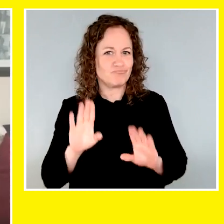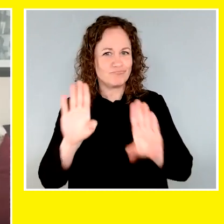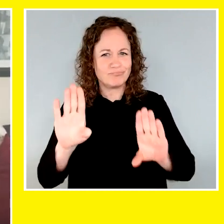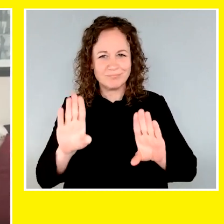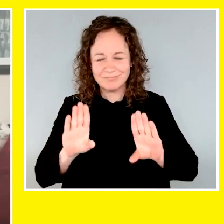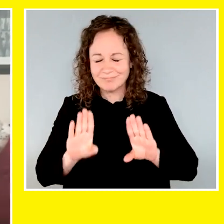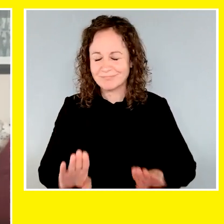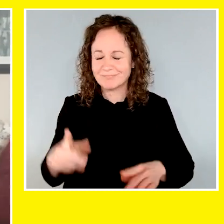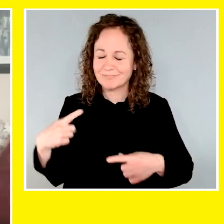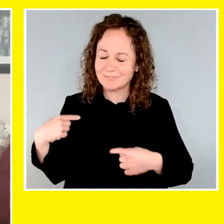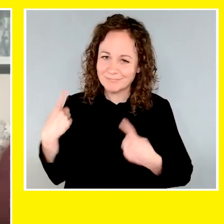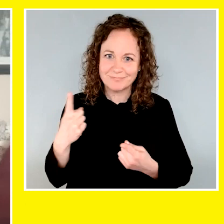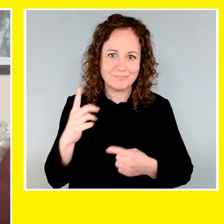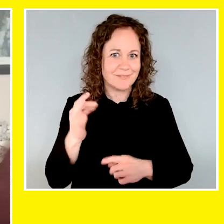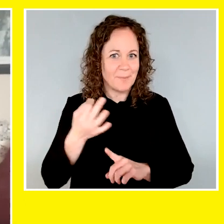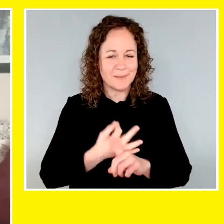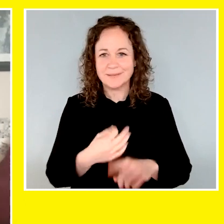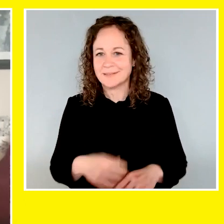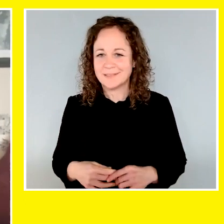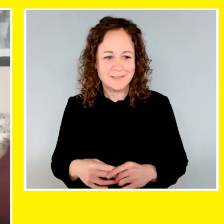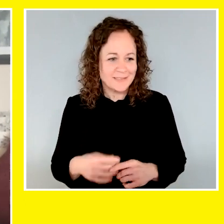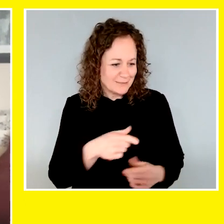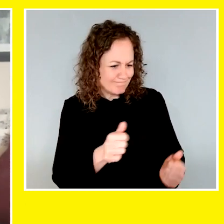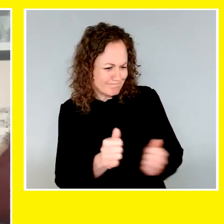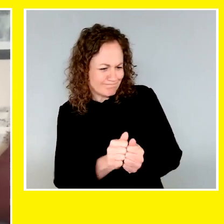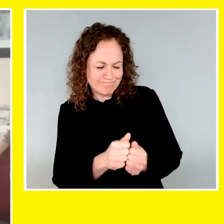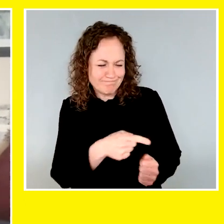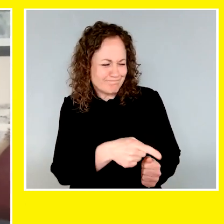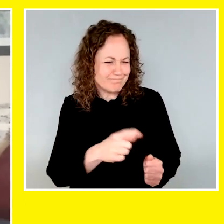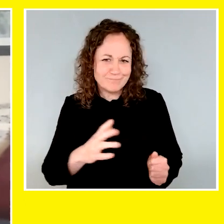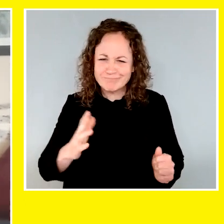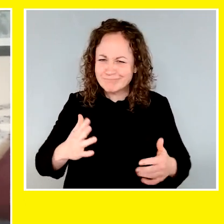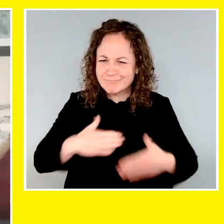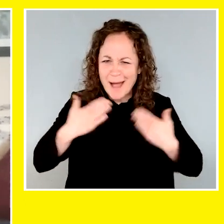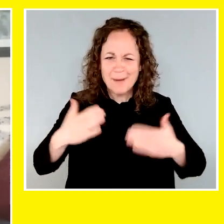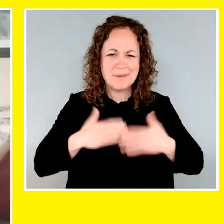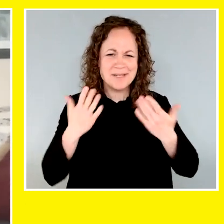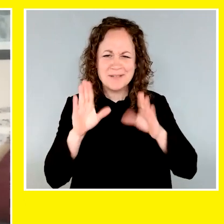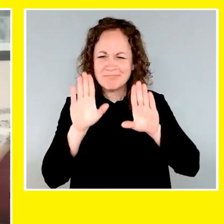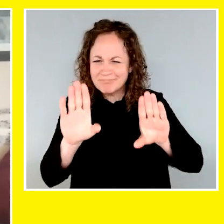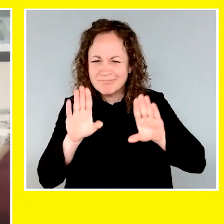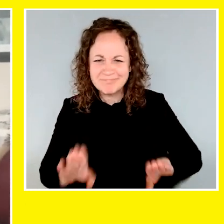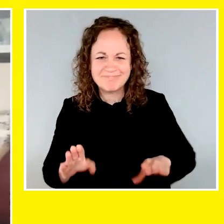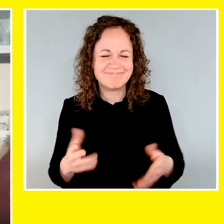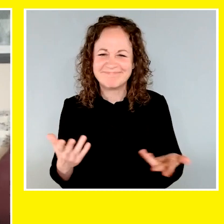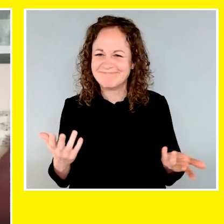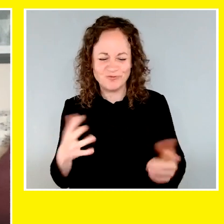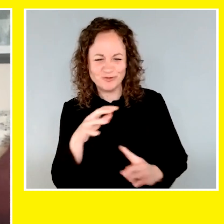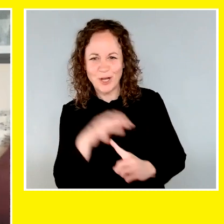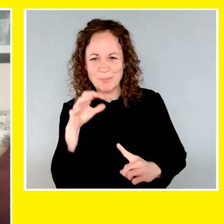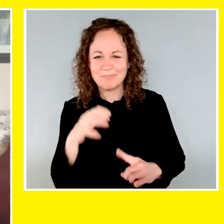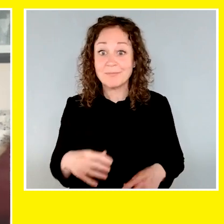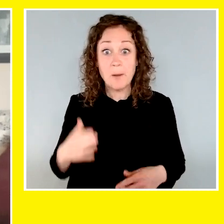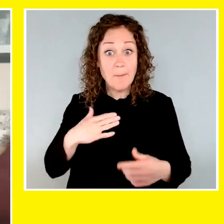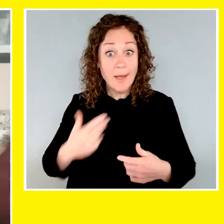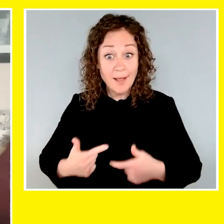nine months now and it's been absolutely amazing since day one. He's the most fantastic, happy-go-lucky